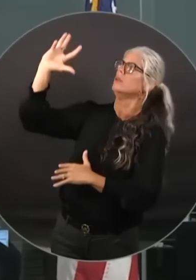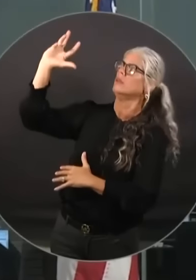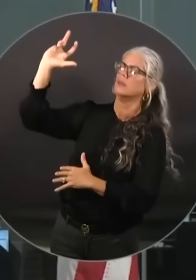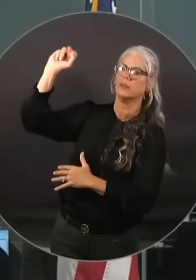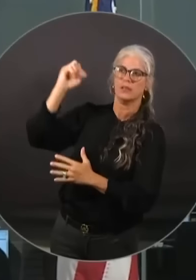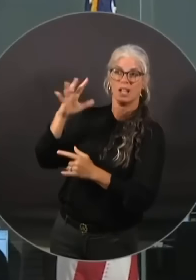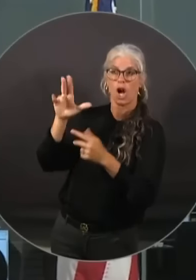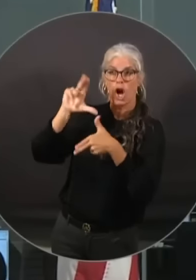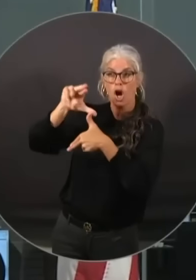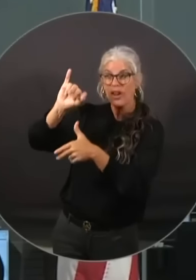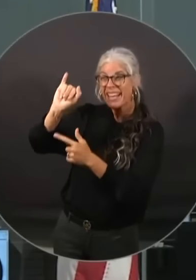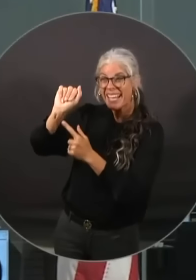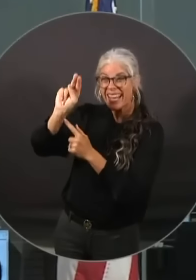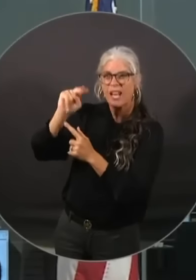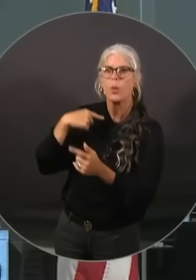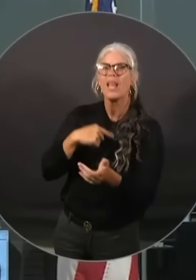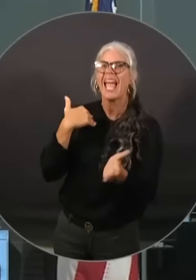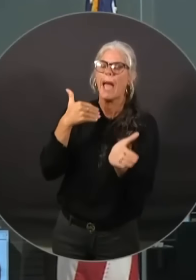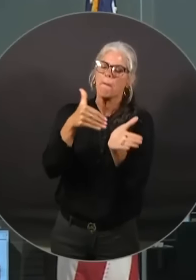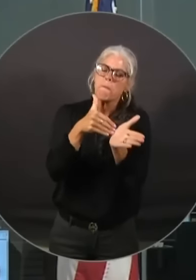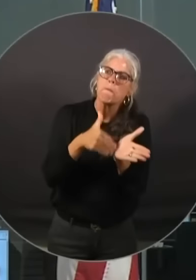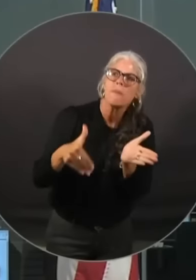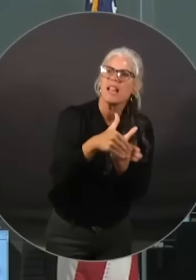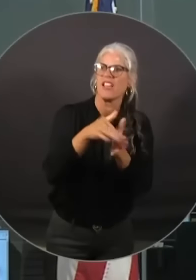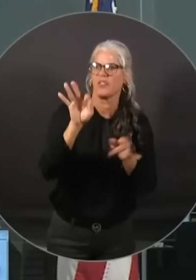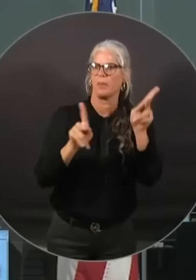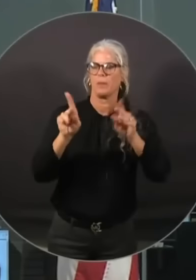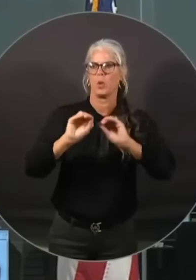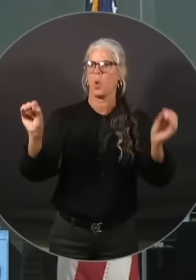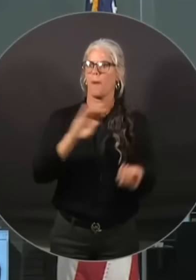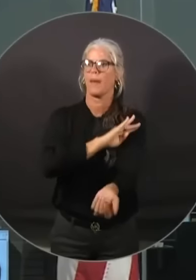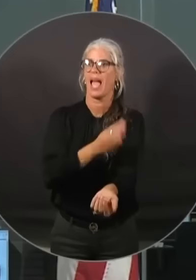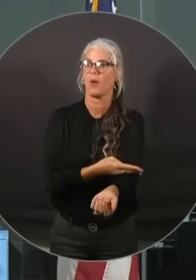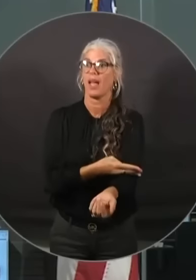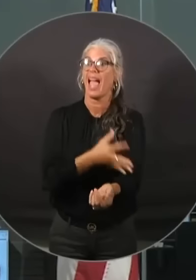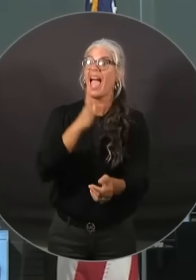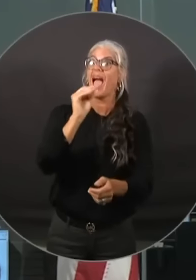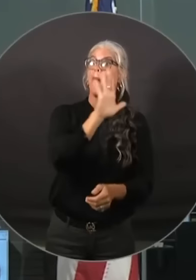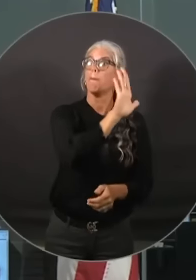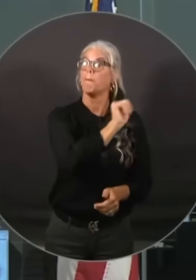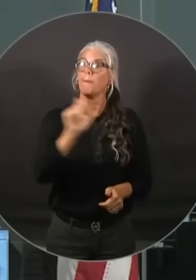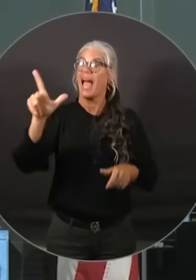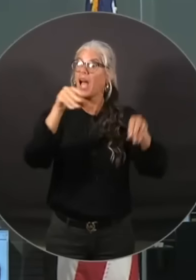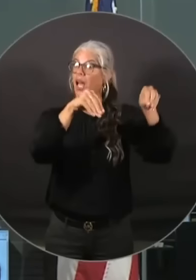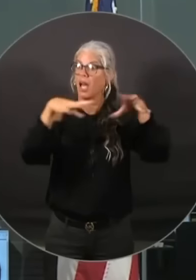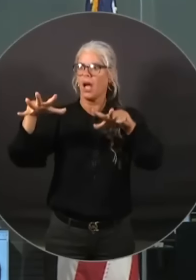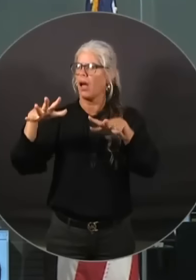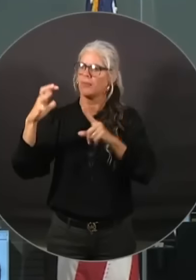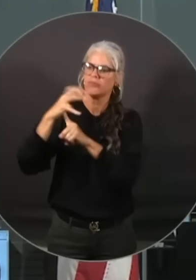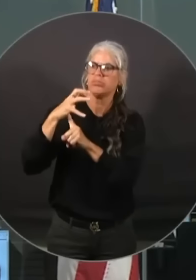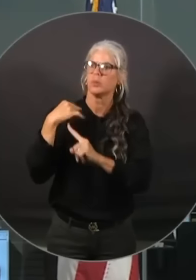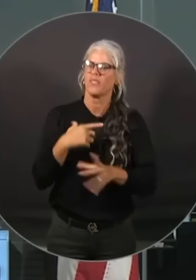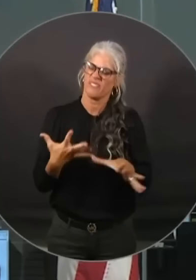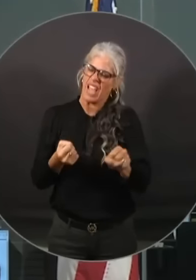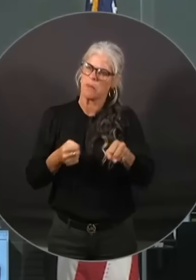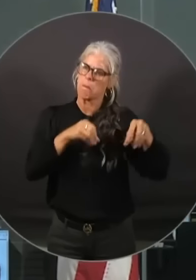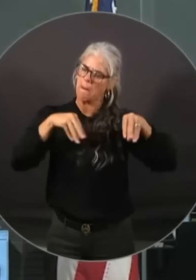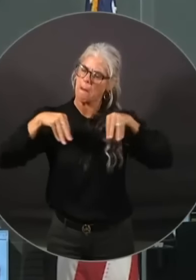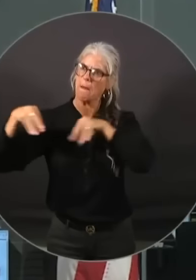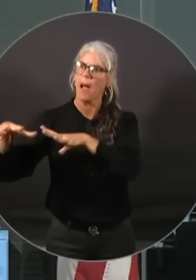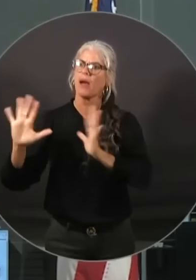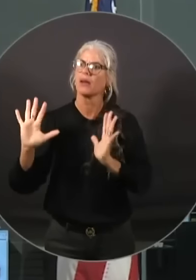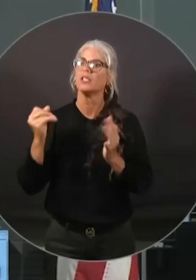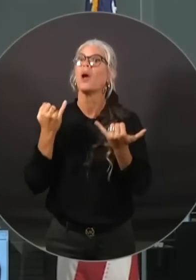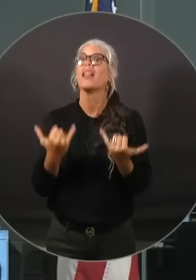that were out the restoration was the fastest has ever been for for a major hurricane uh but now we're talking about hundreds of